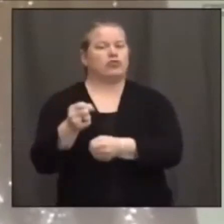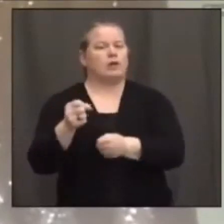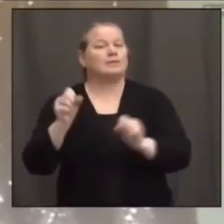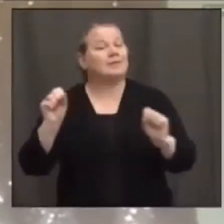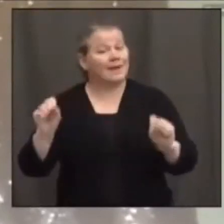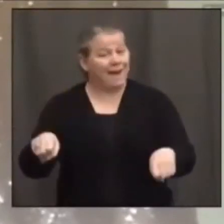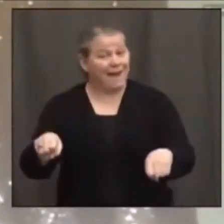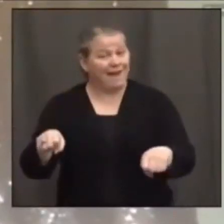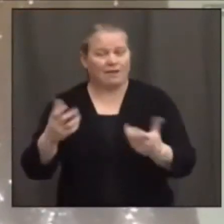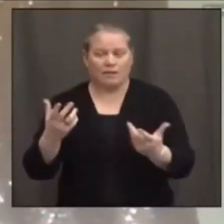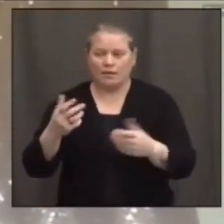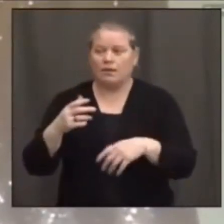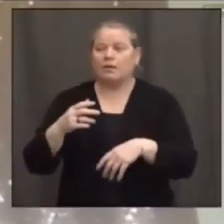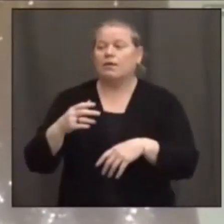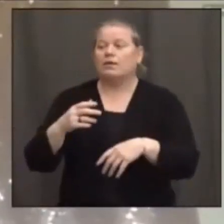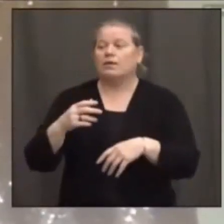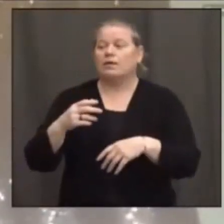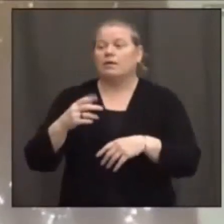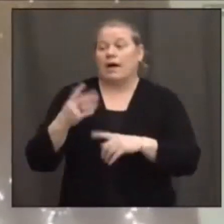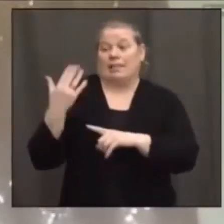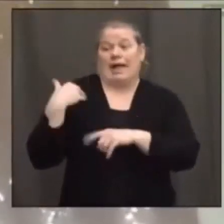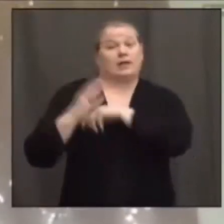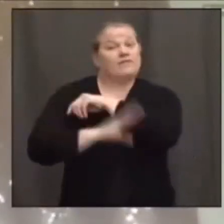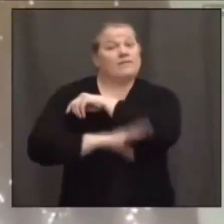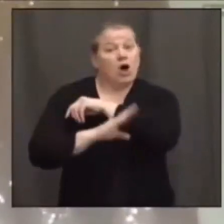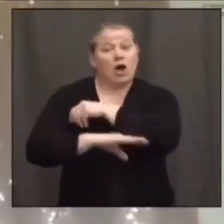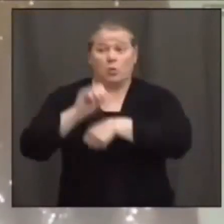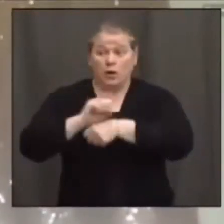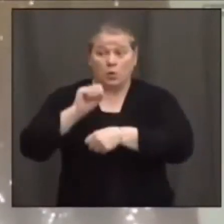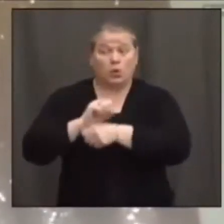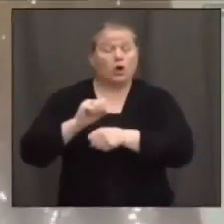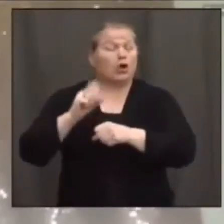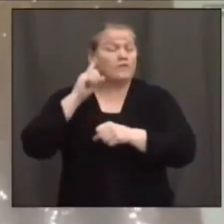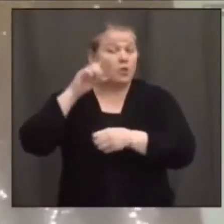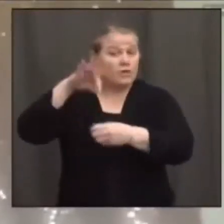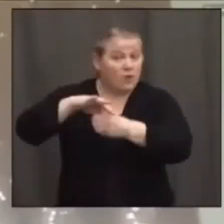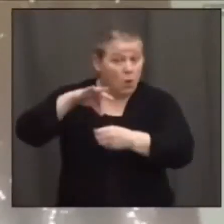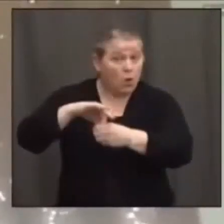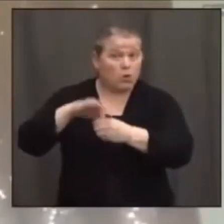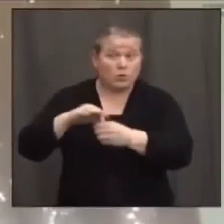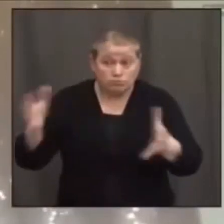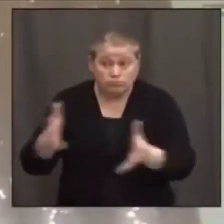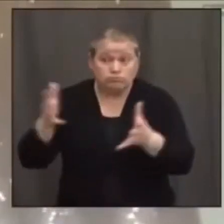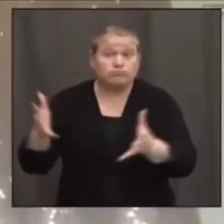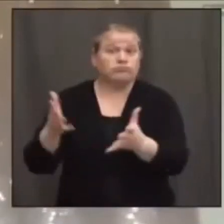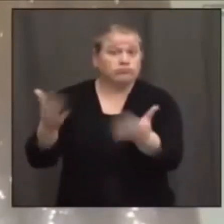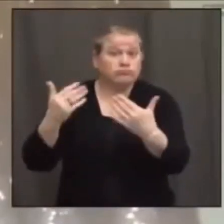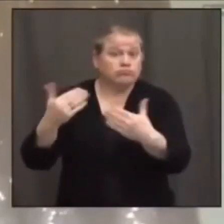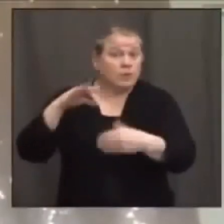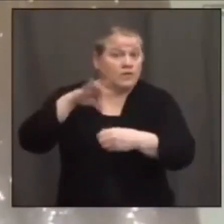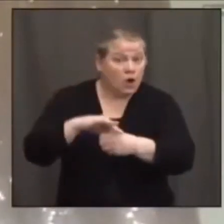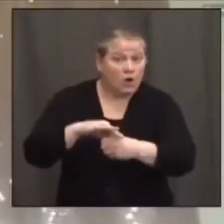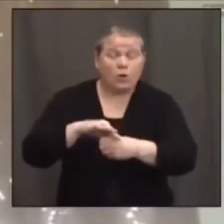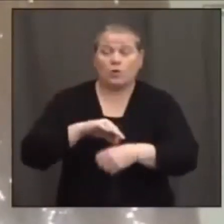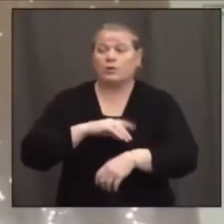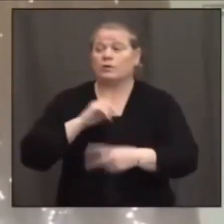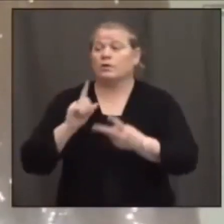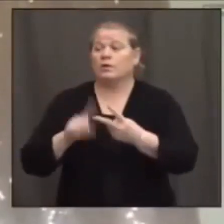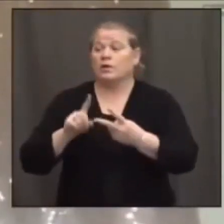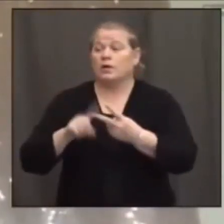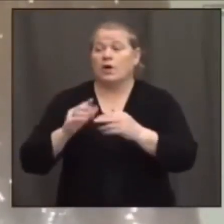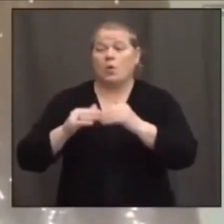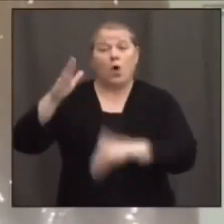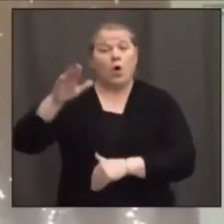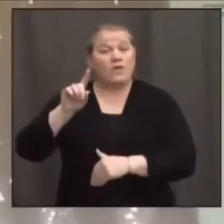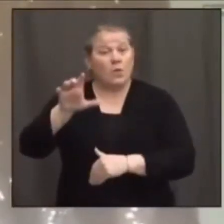we've collaborated on that just last fall. We had a voter registration event. More than 100 Bristol residents registered